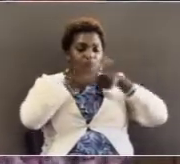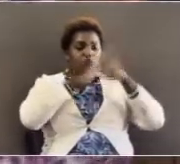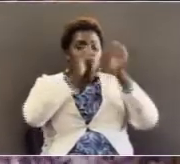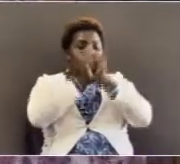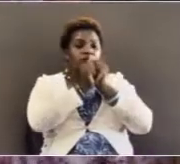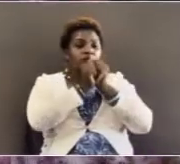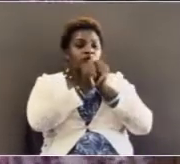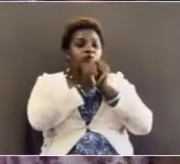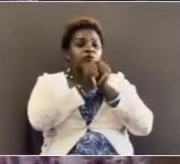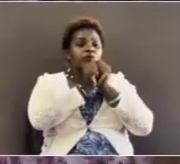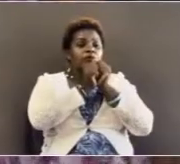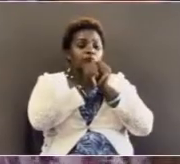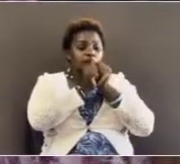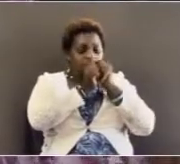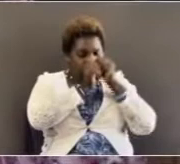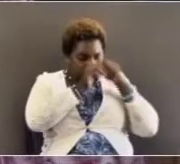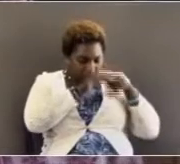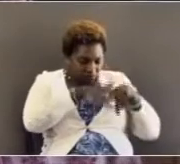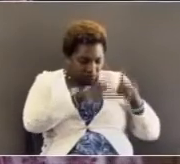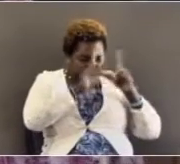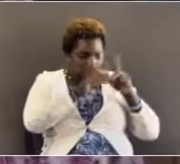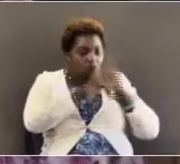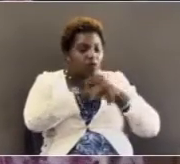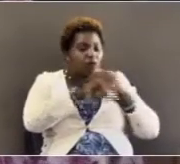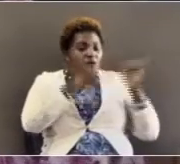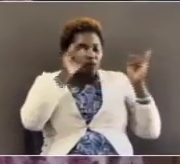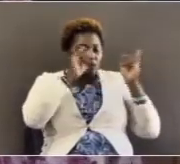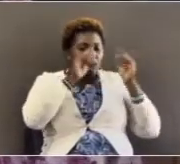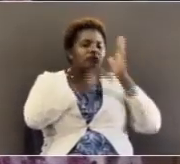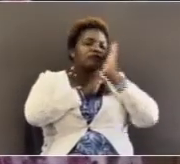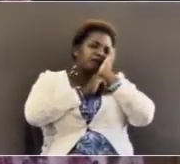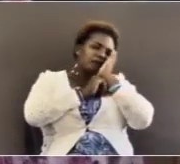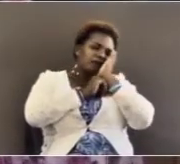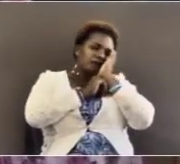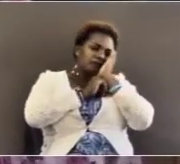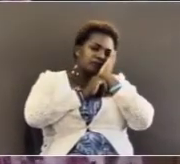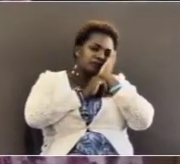with them and he too was secure and he slept